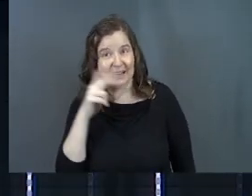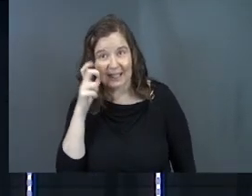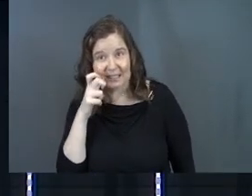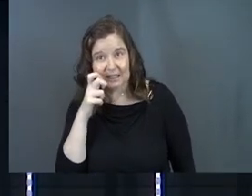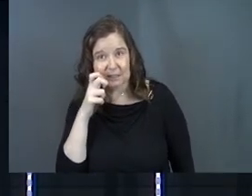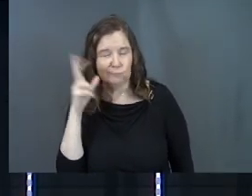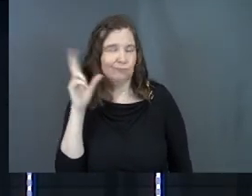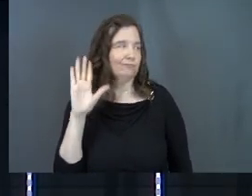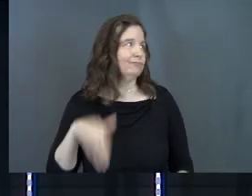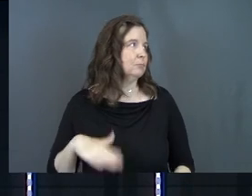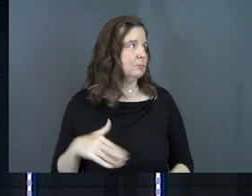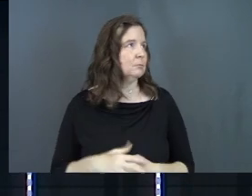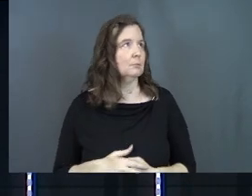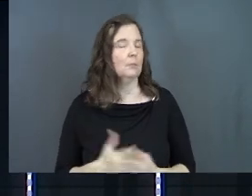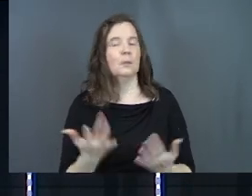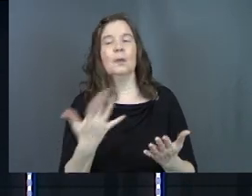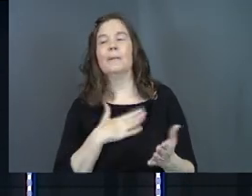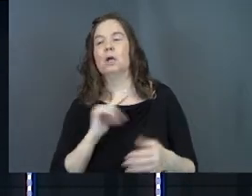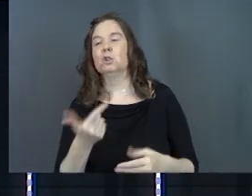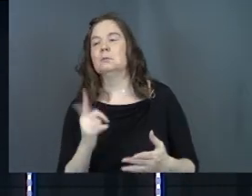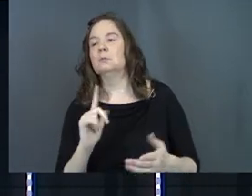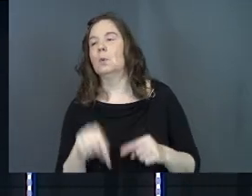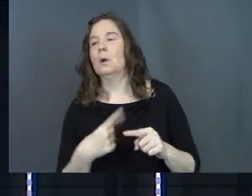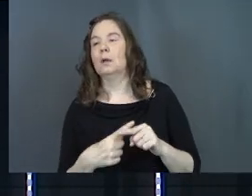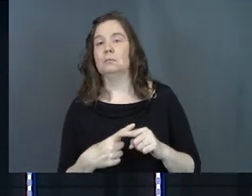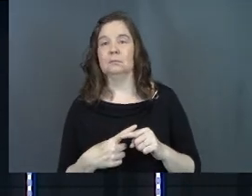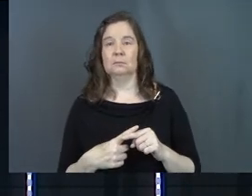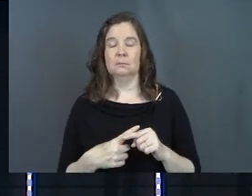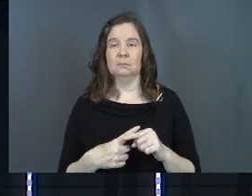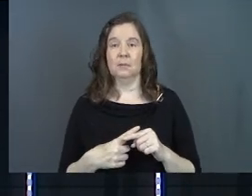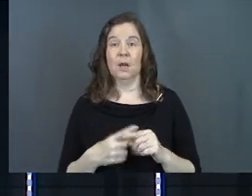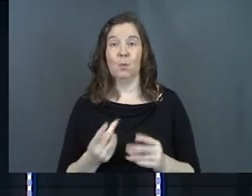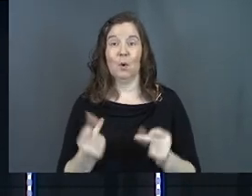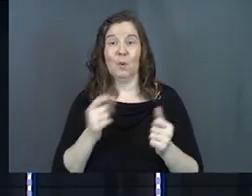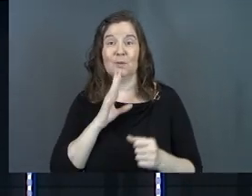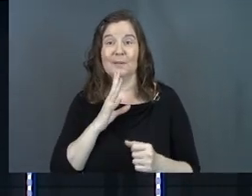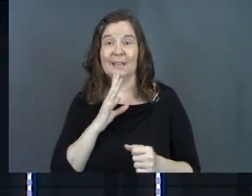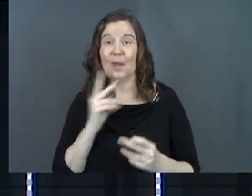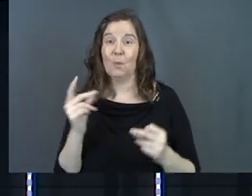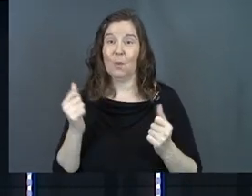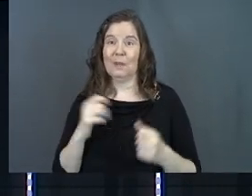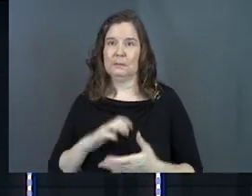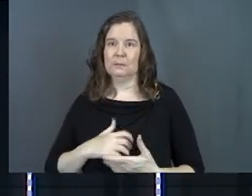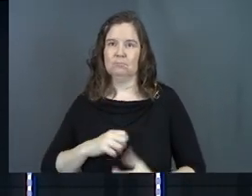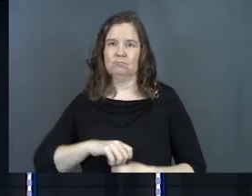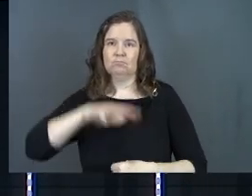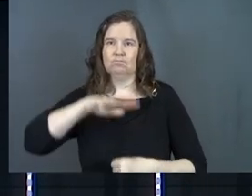We are quick to speak and we're quick to get angry. And that's real.